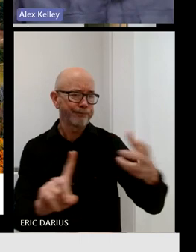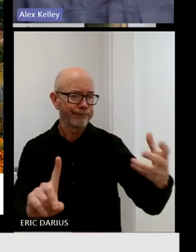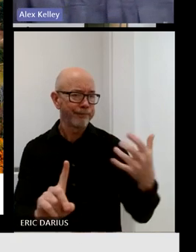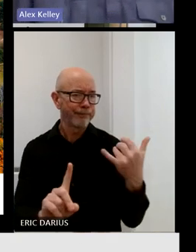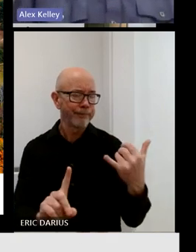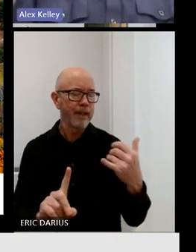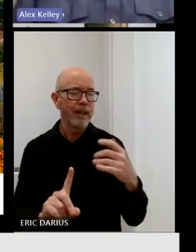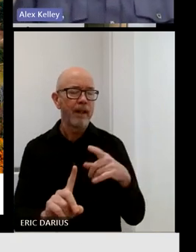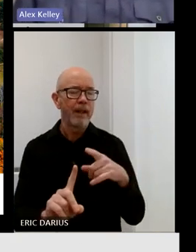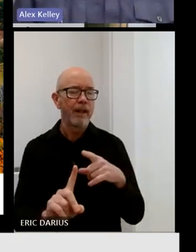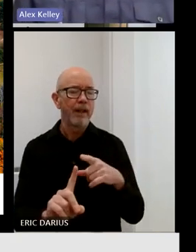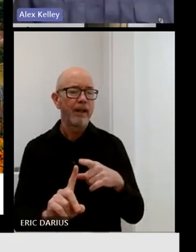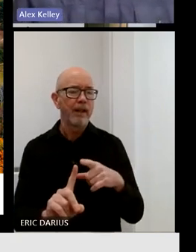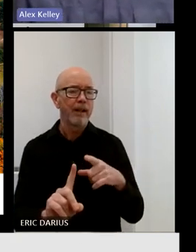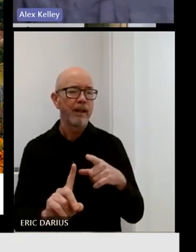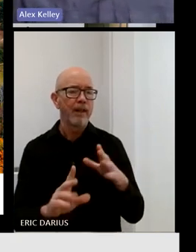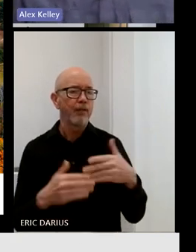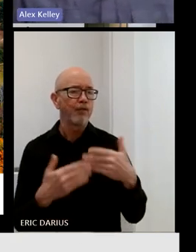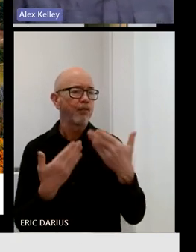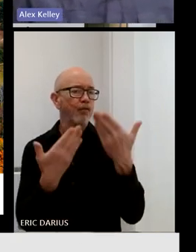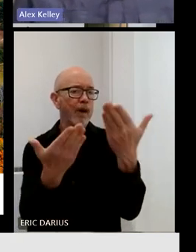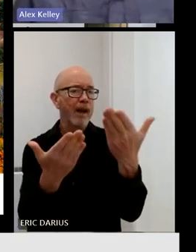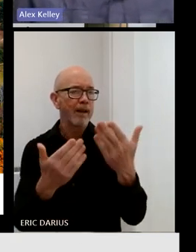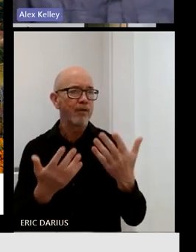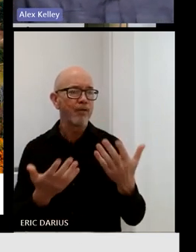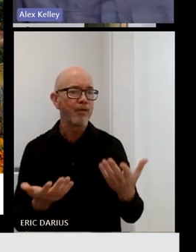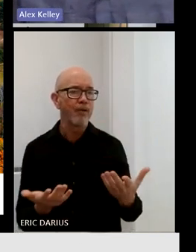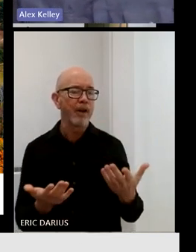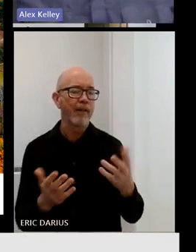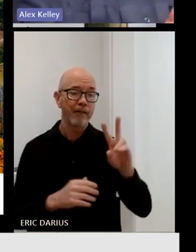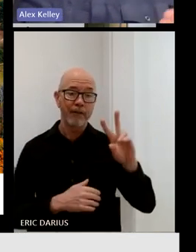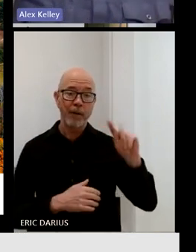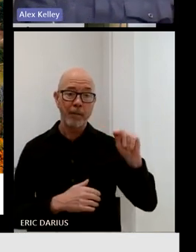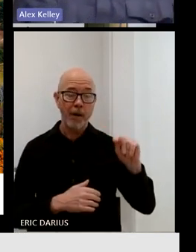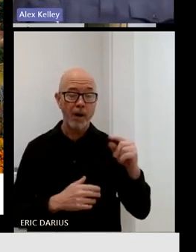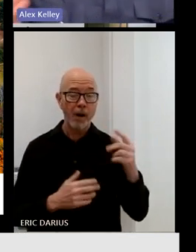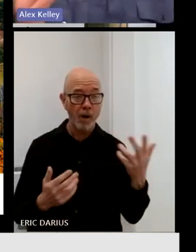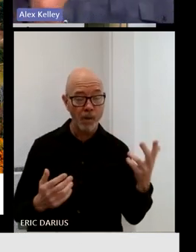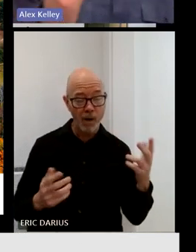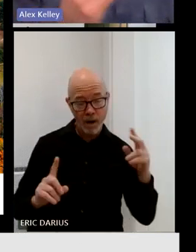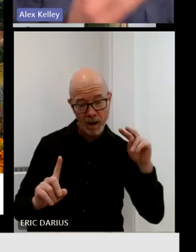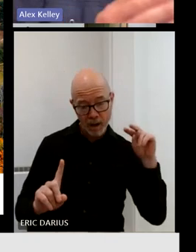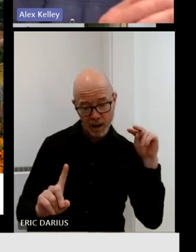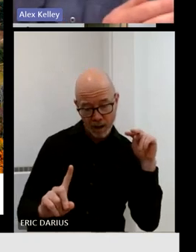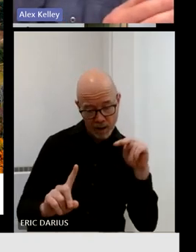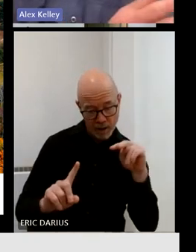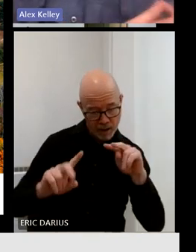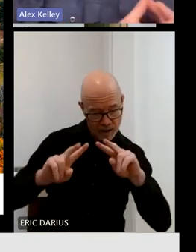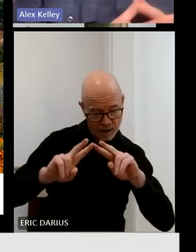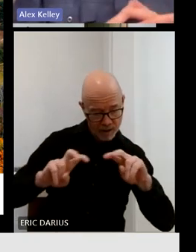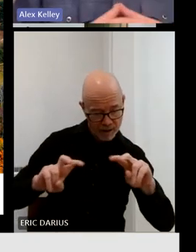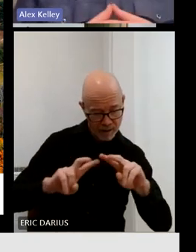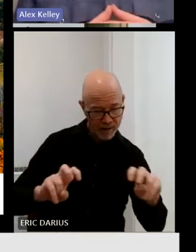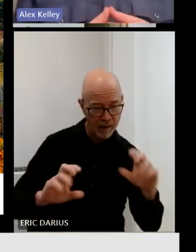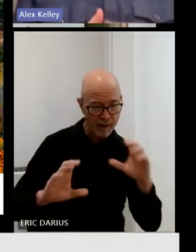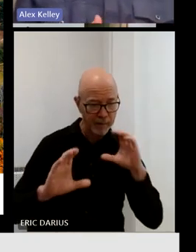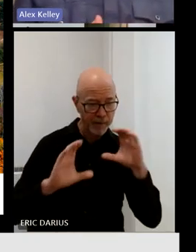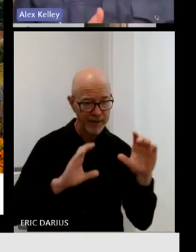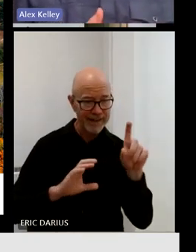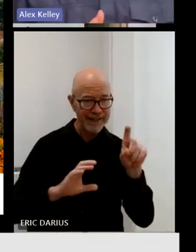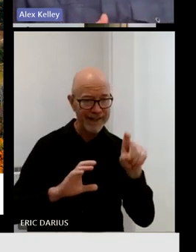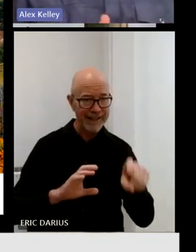our recommendation is that the state really take a look at what elements of our communications needs are available,